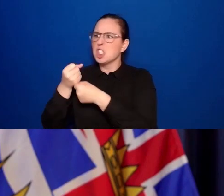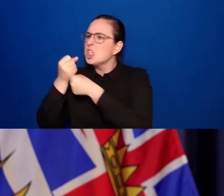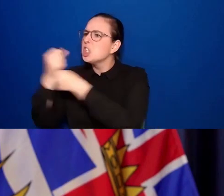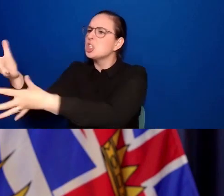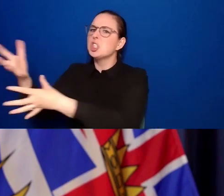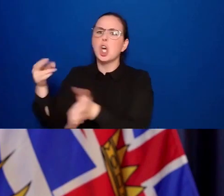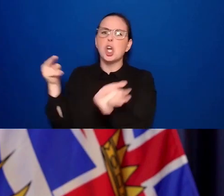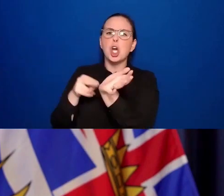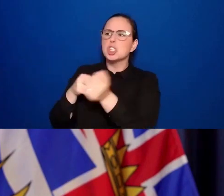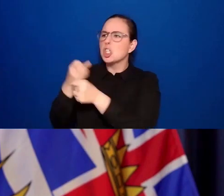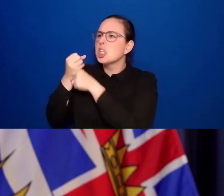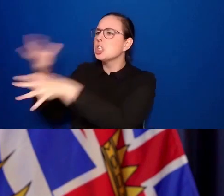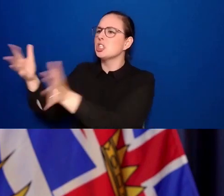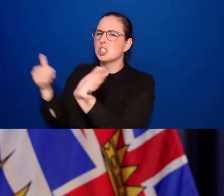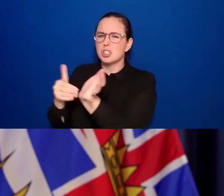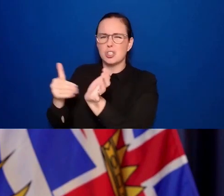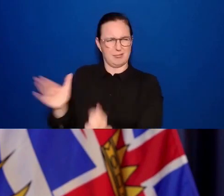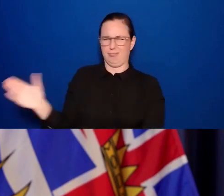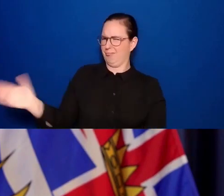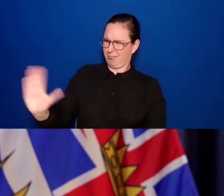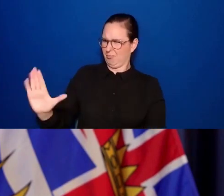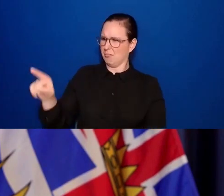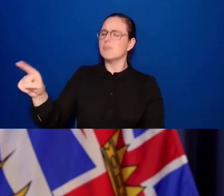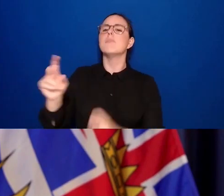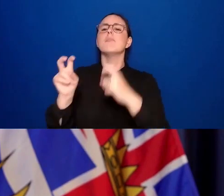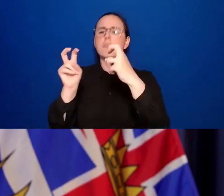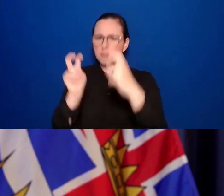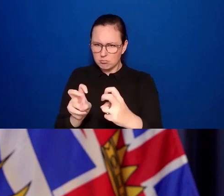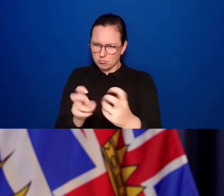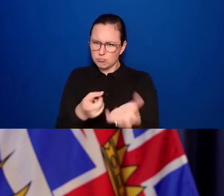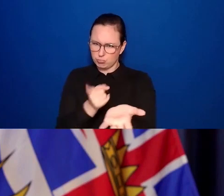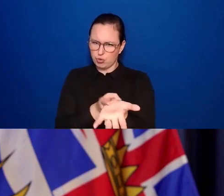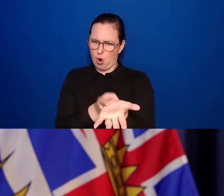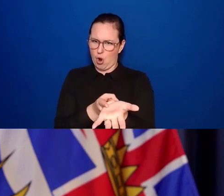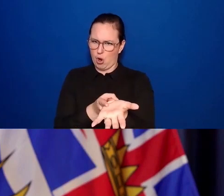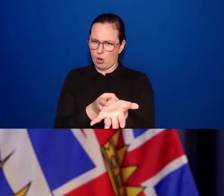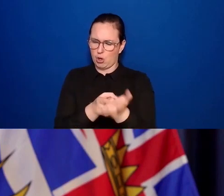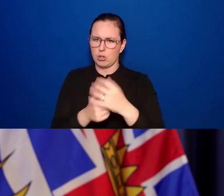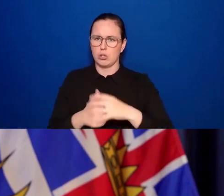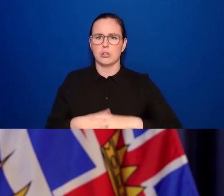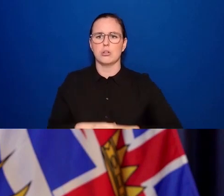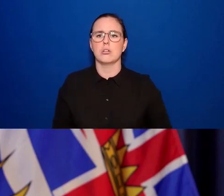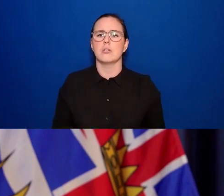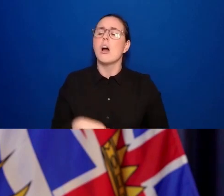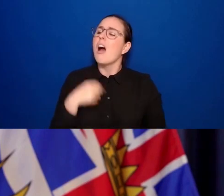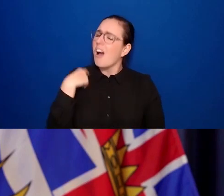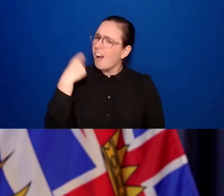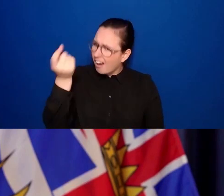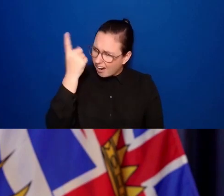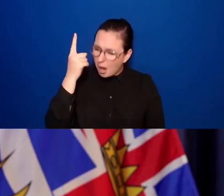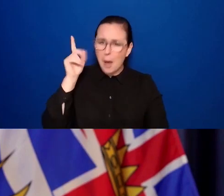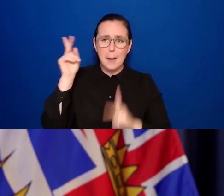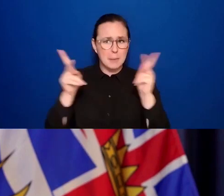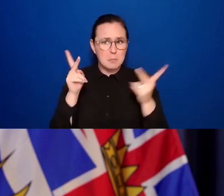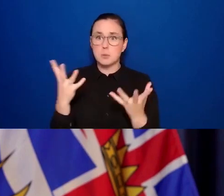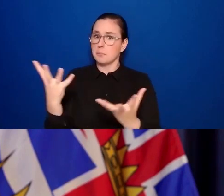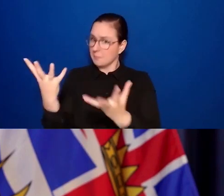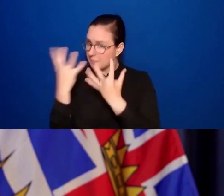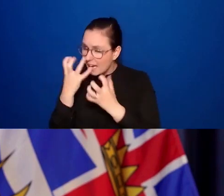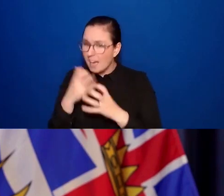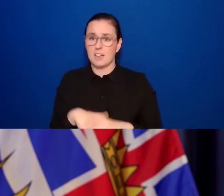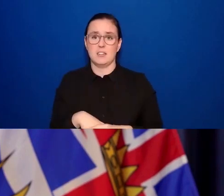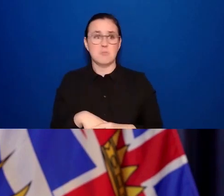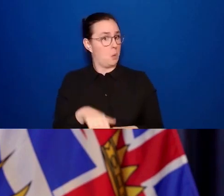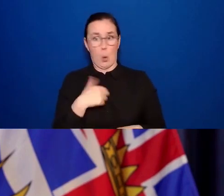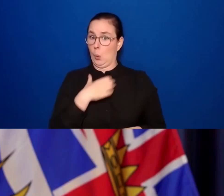week. But I do understand that people are anxious, they're angry, and they're lashing out. I regret that. I would prefer